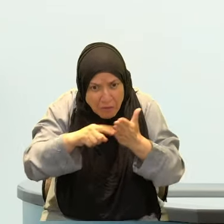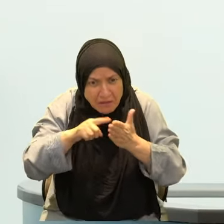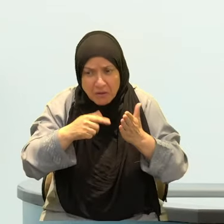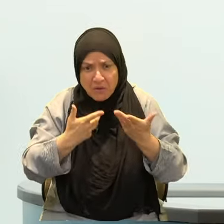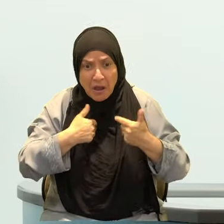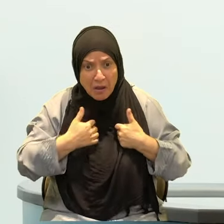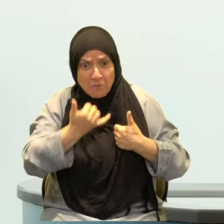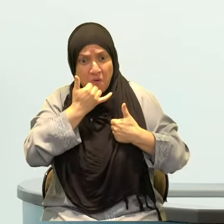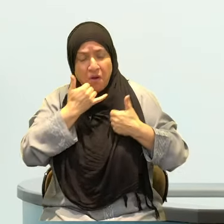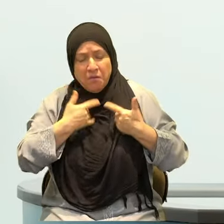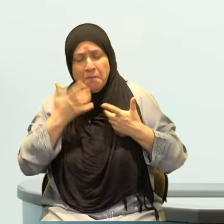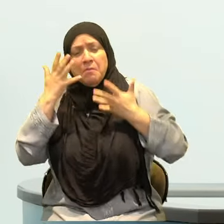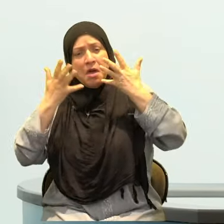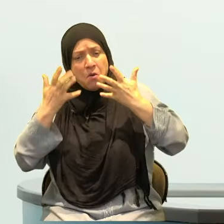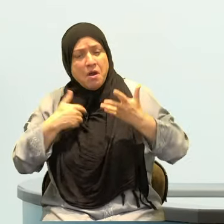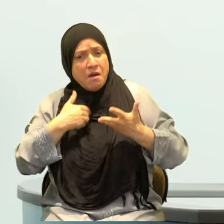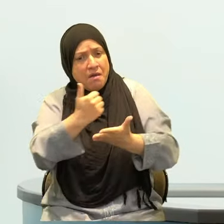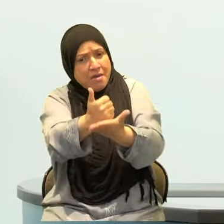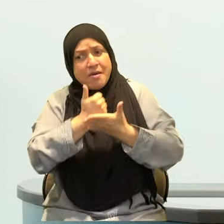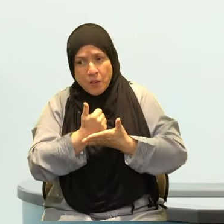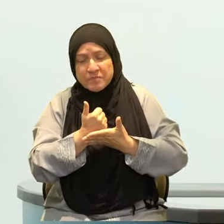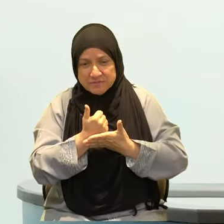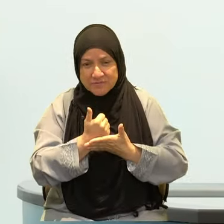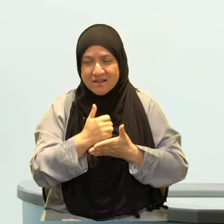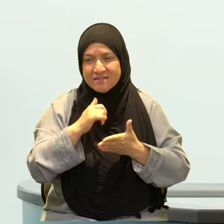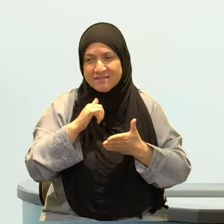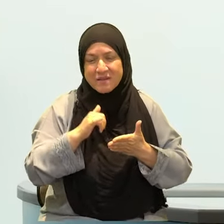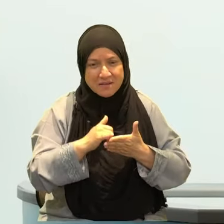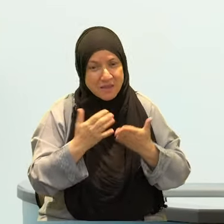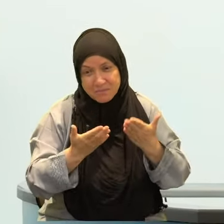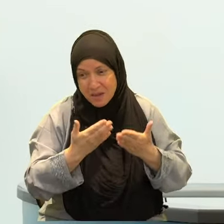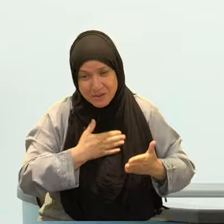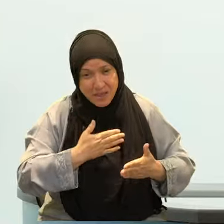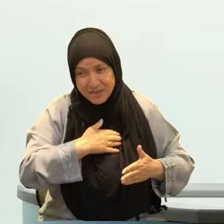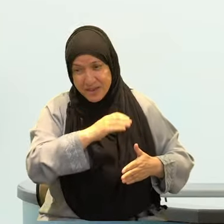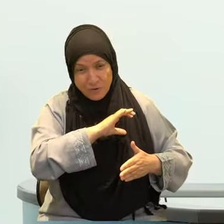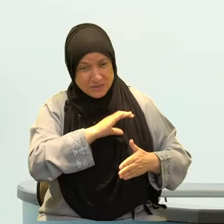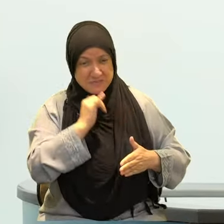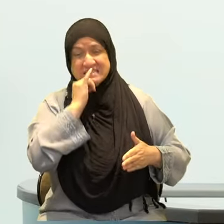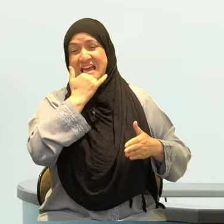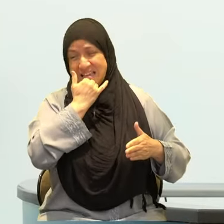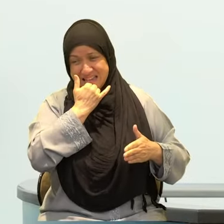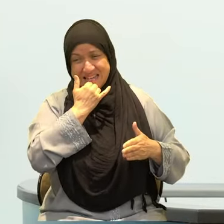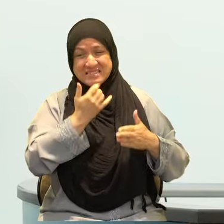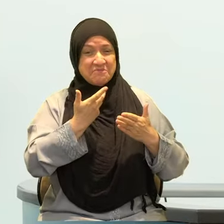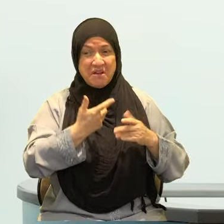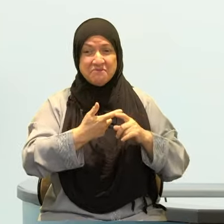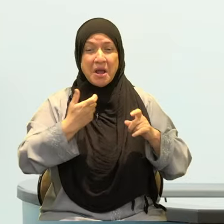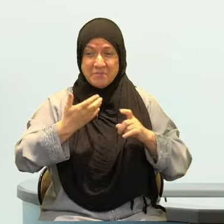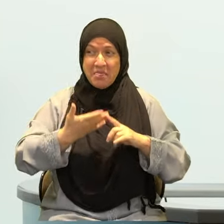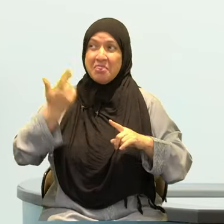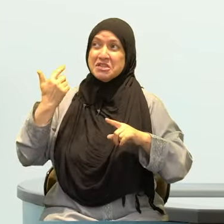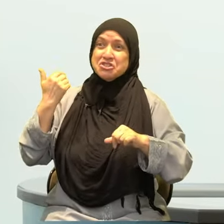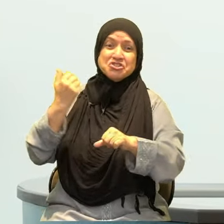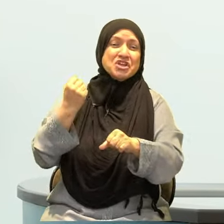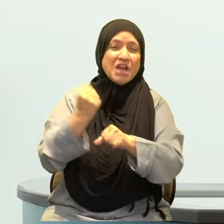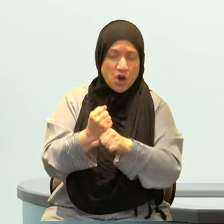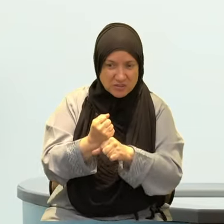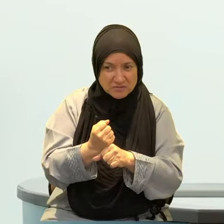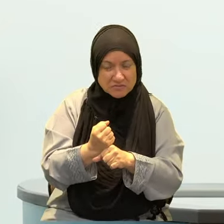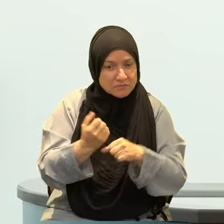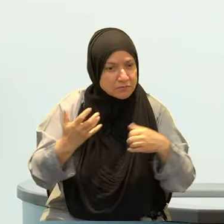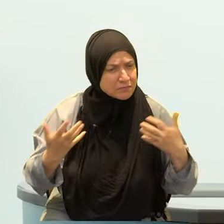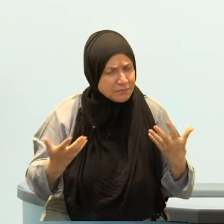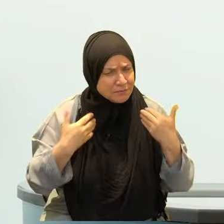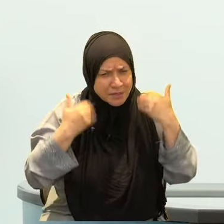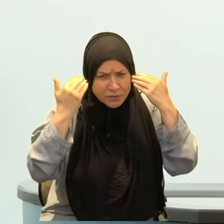Every single person knows someone they can ask and say I want you to give me one. Give me one or give me three but give me one for